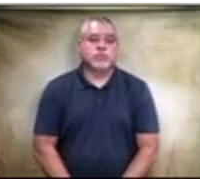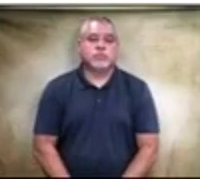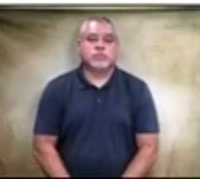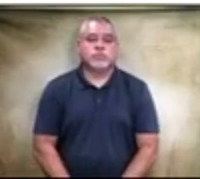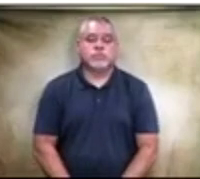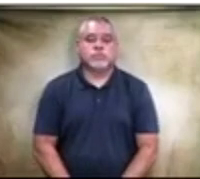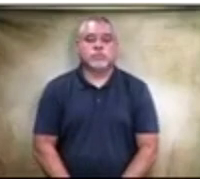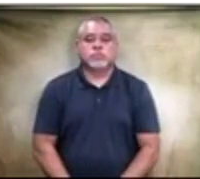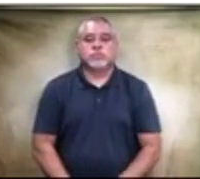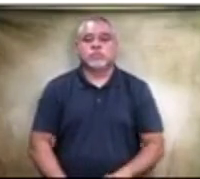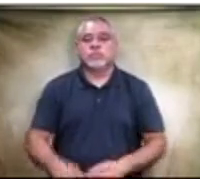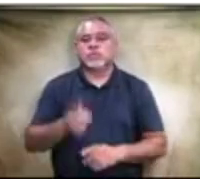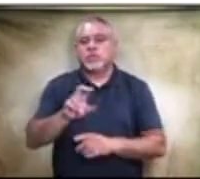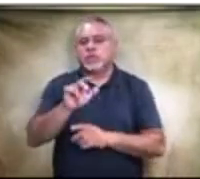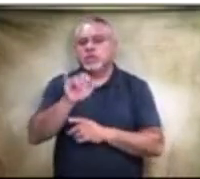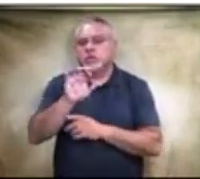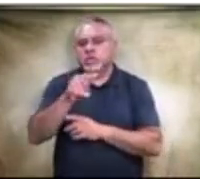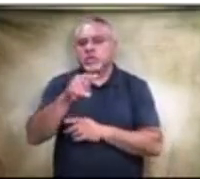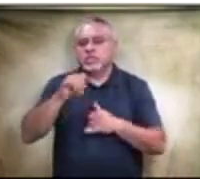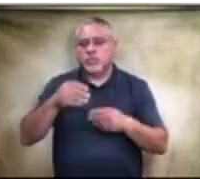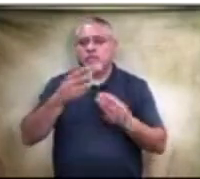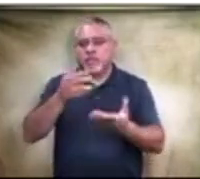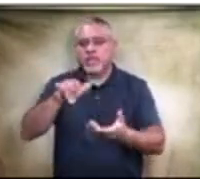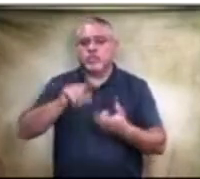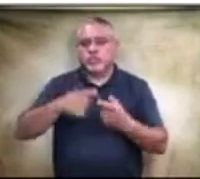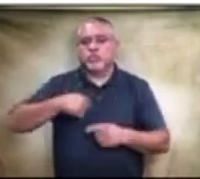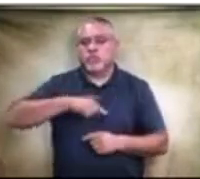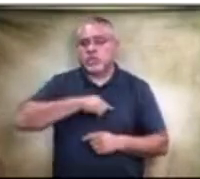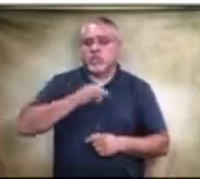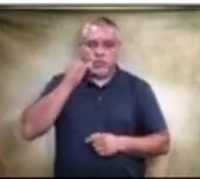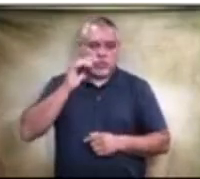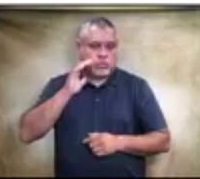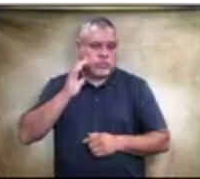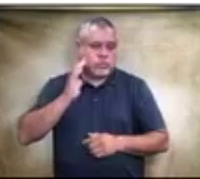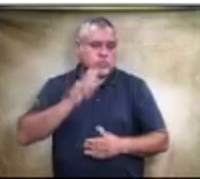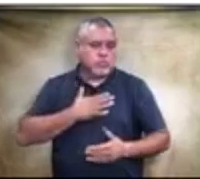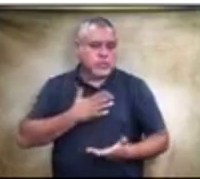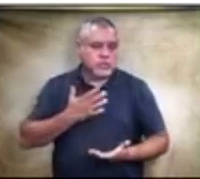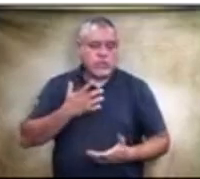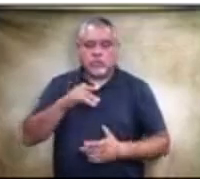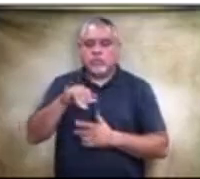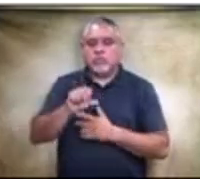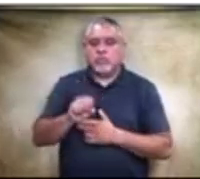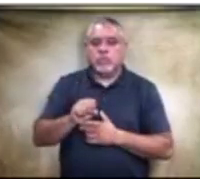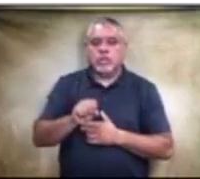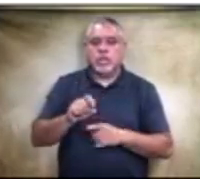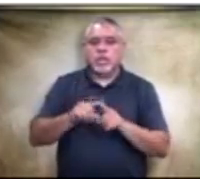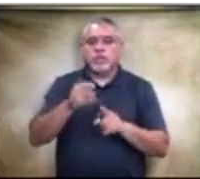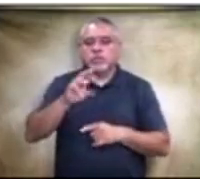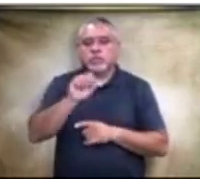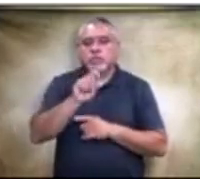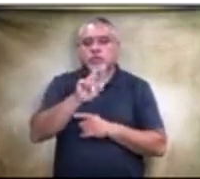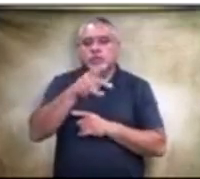So, Dr. Yerwood, you can still provide that to us if you would do so. Yes, ma'am. As Mr. Samaripa has